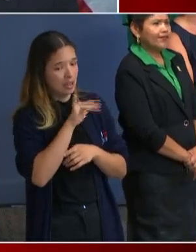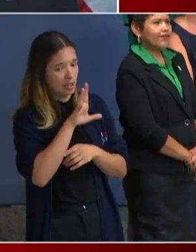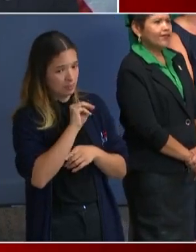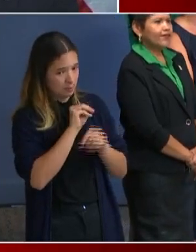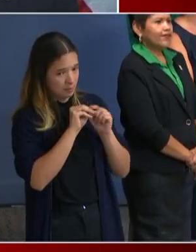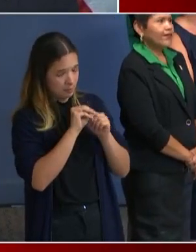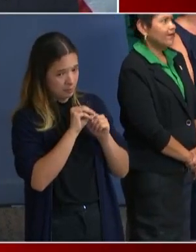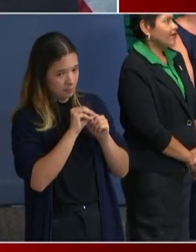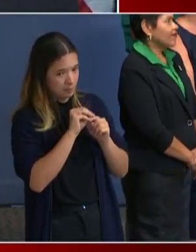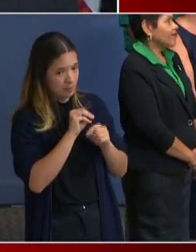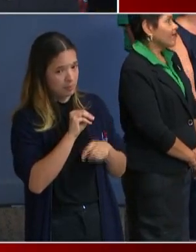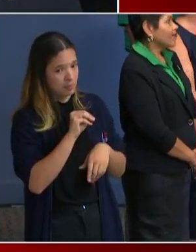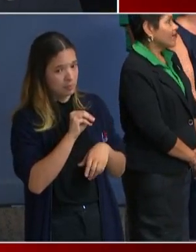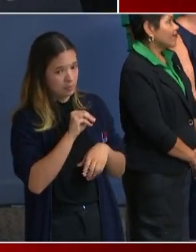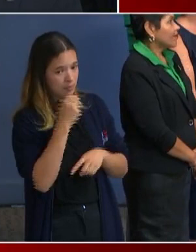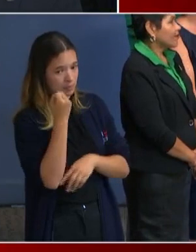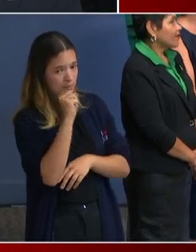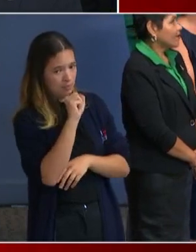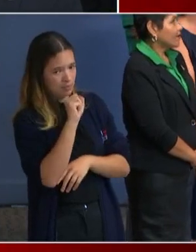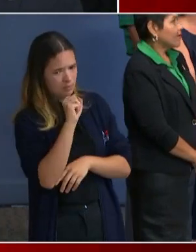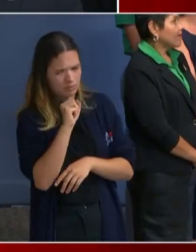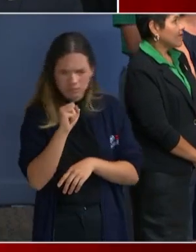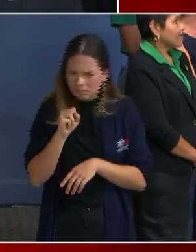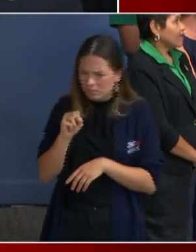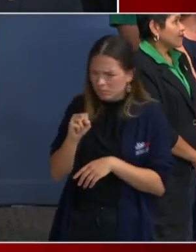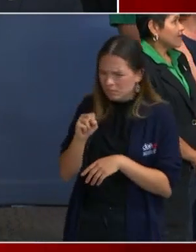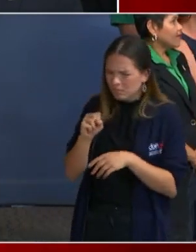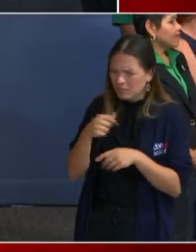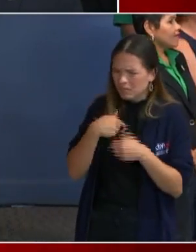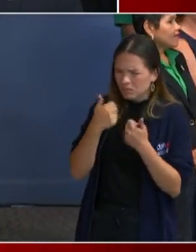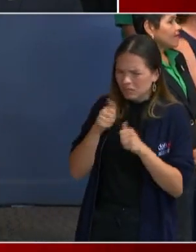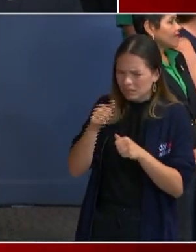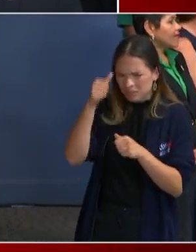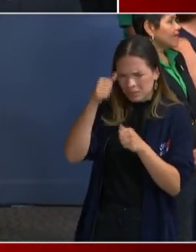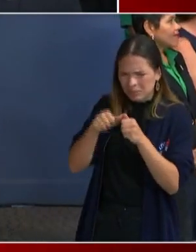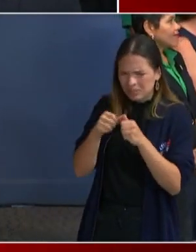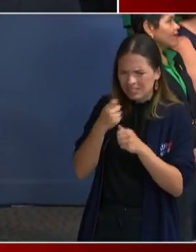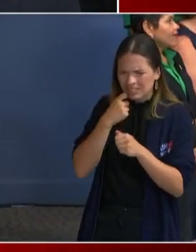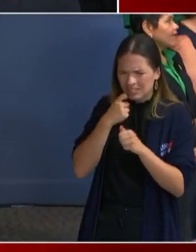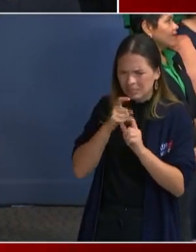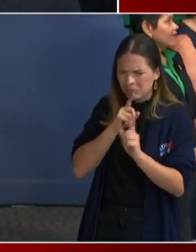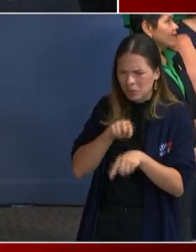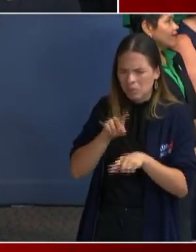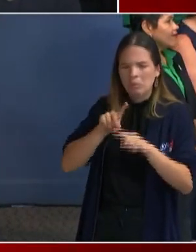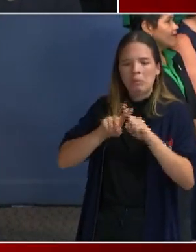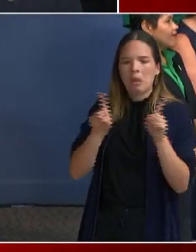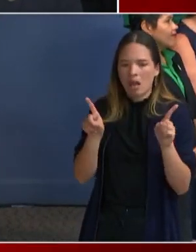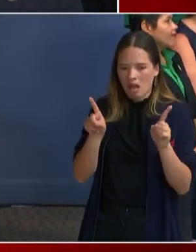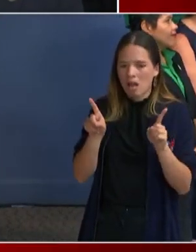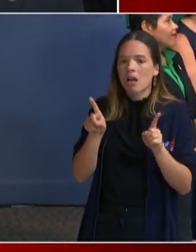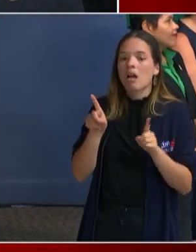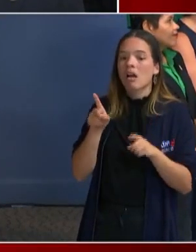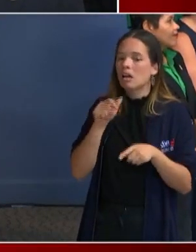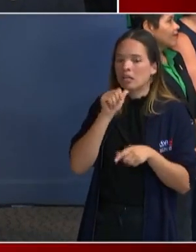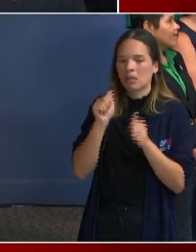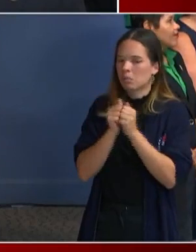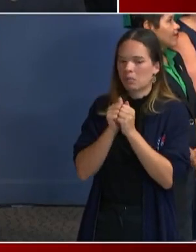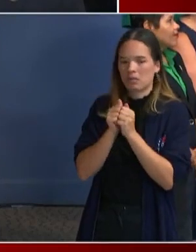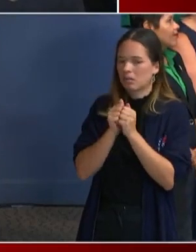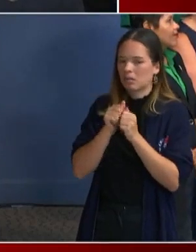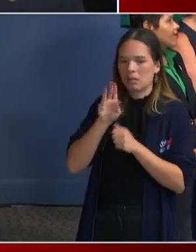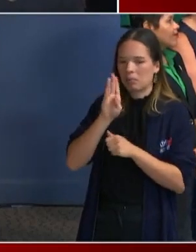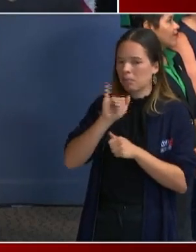I'm trying to remember what we last reported to you, but our issue was not with Phil Mendelsohn. Only the Congresswoman can